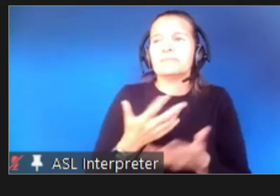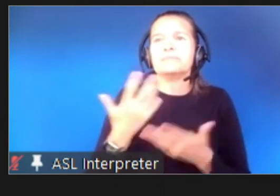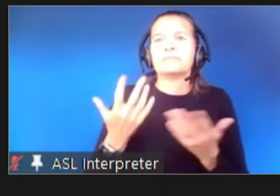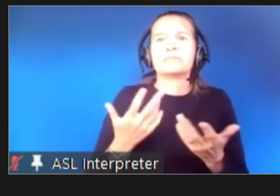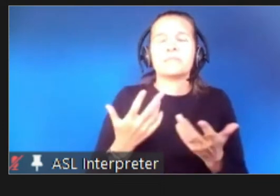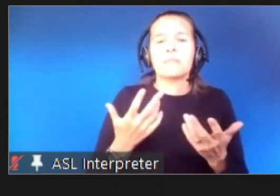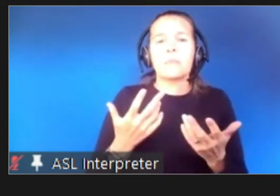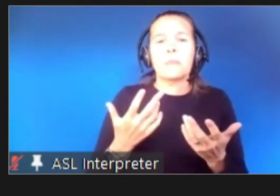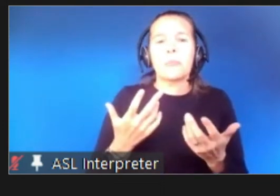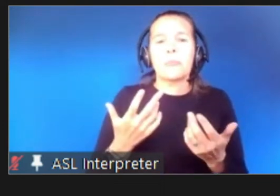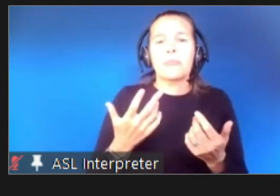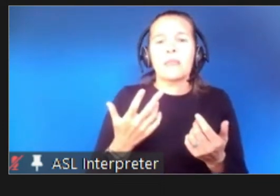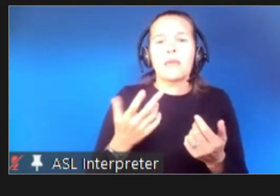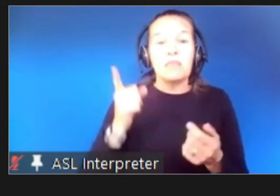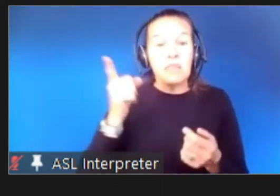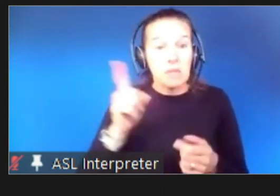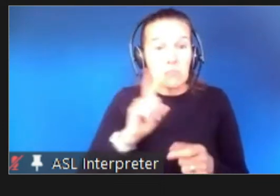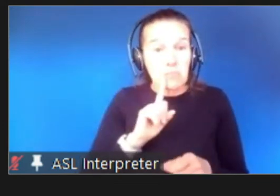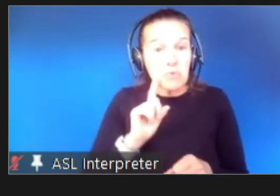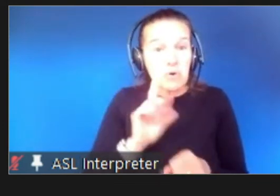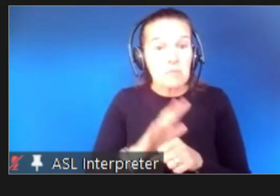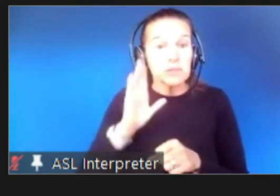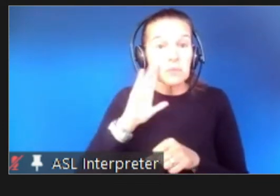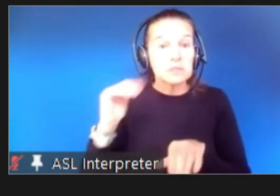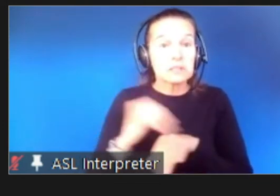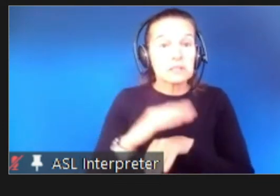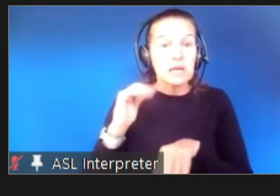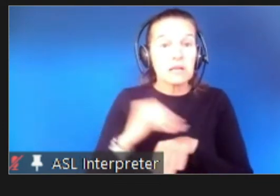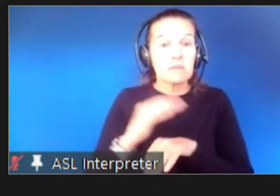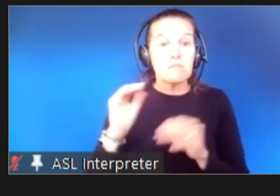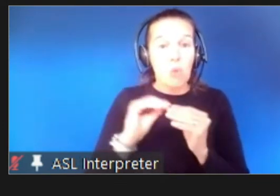far in the future are the promises that they're making about vaccine availability